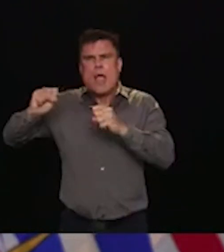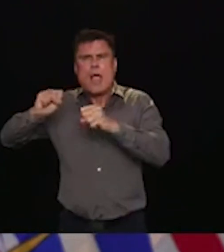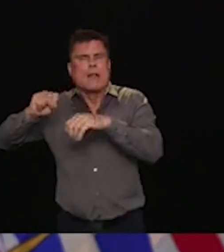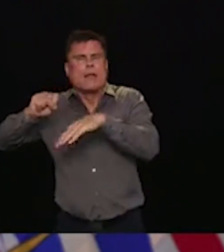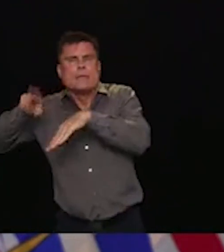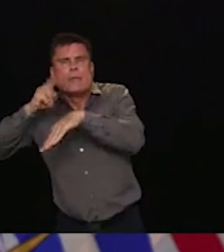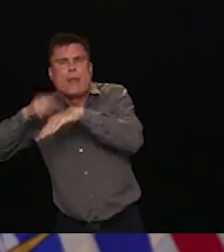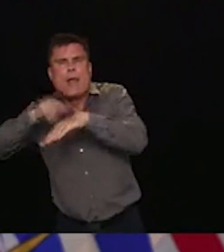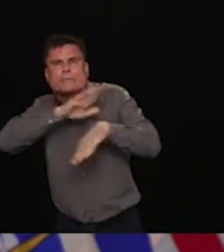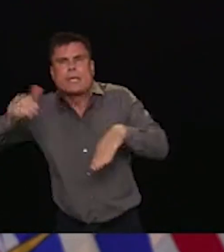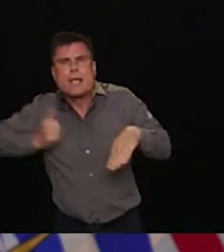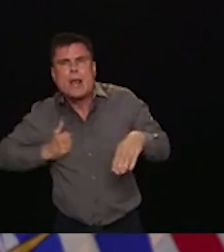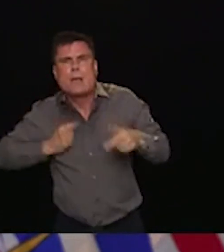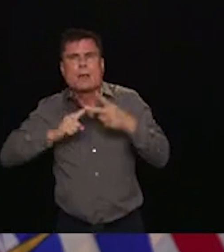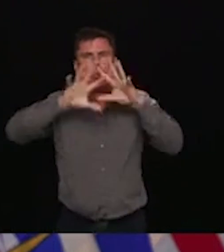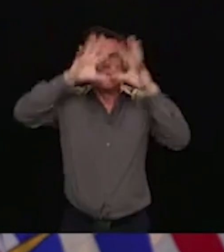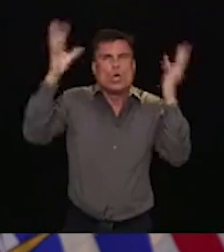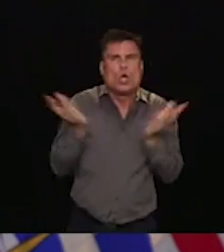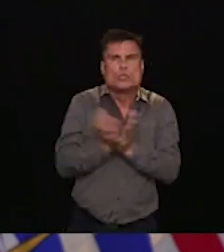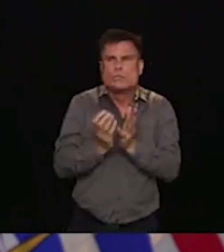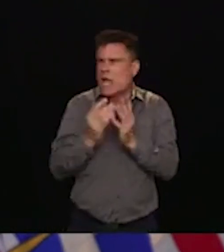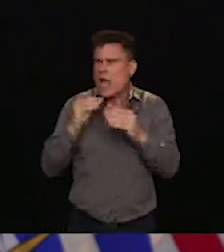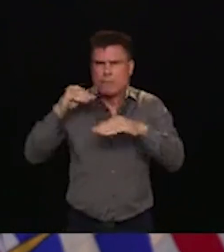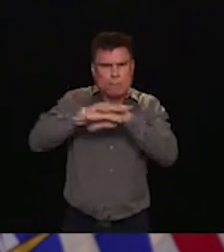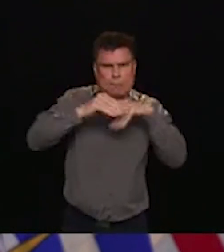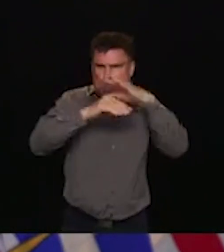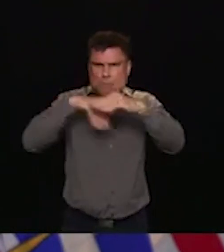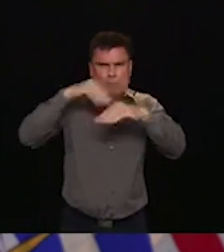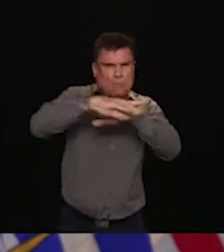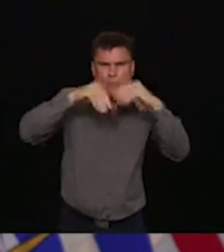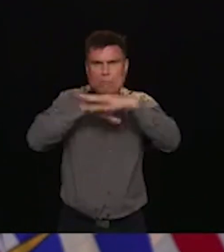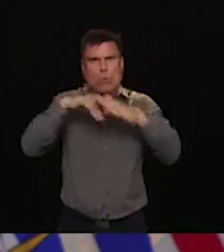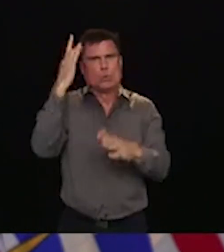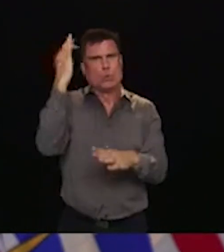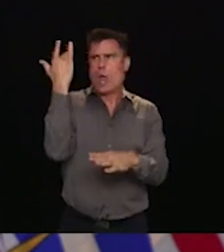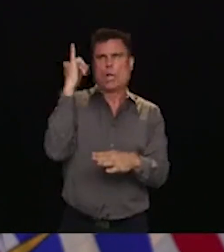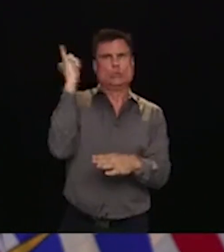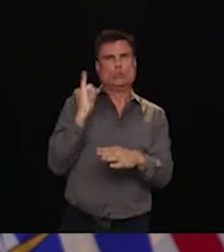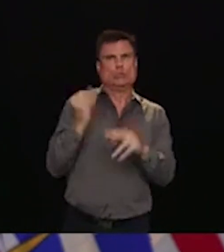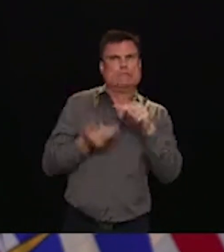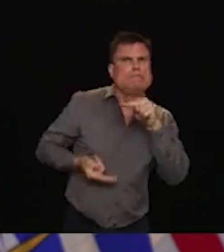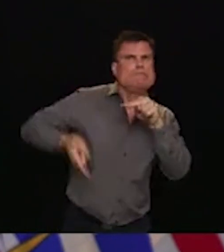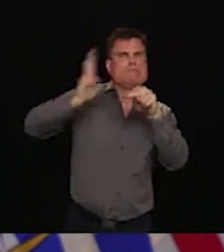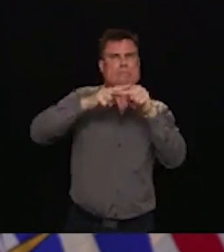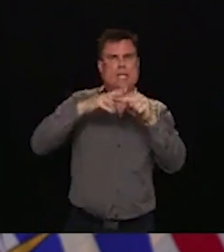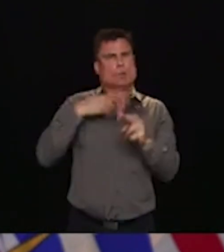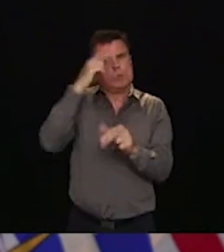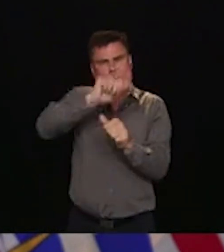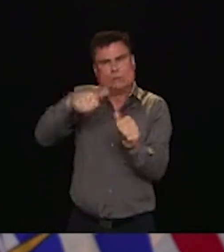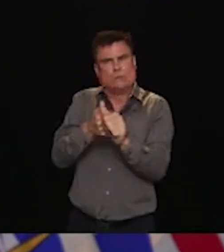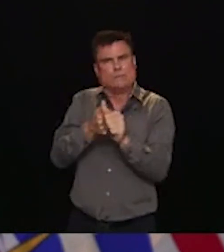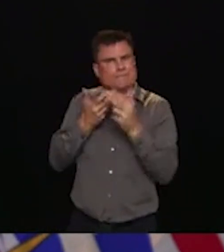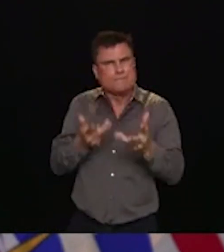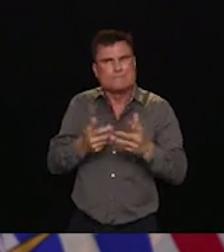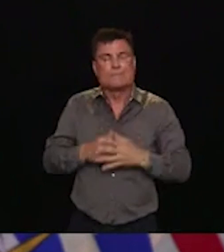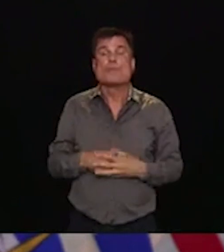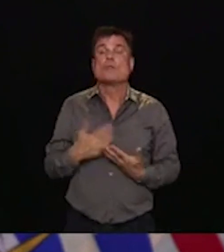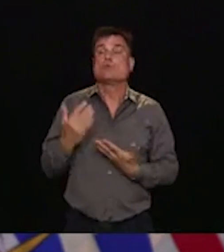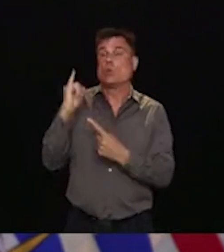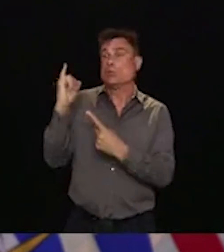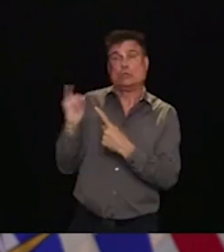many organizations, including groups from the insurance industry, the Strata Owners Associations, the official opposition